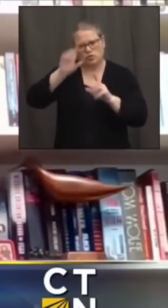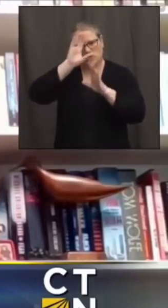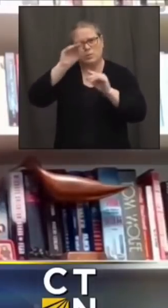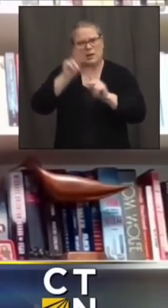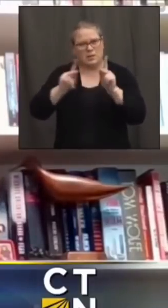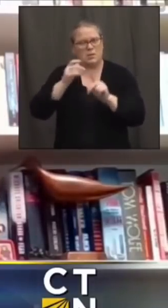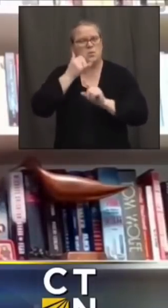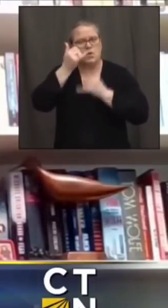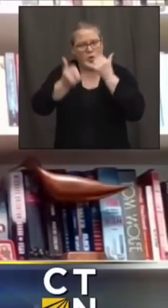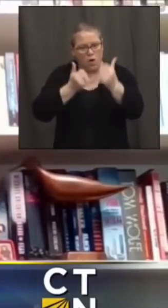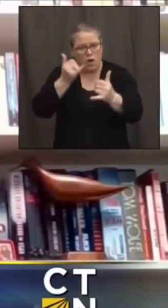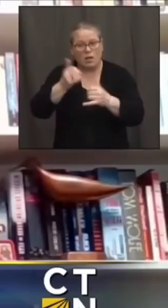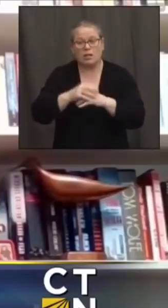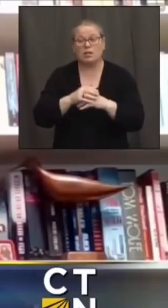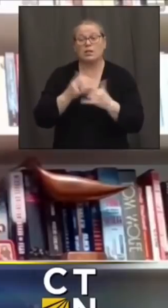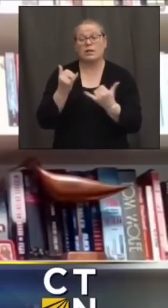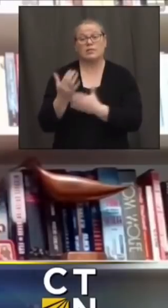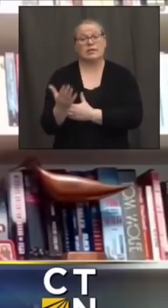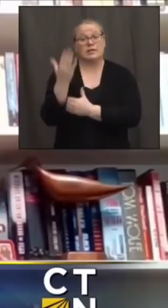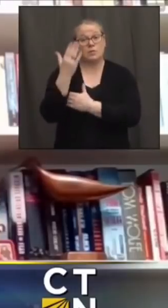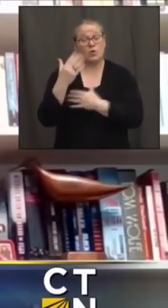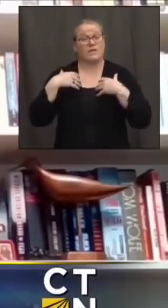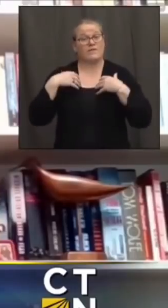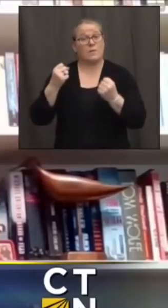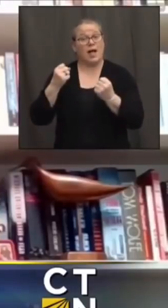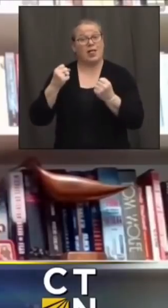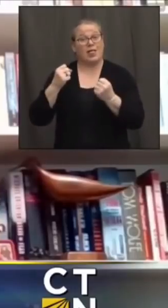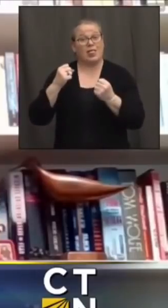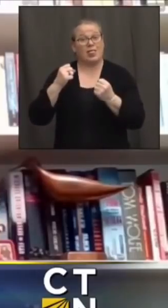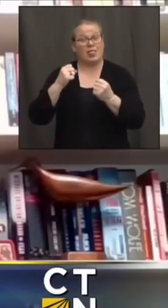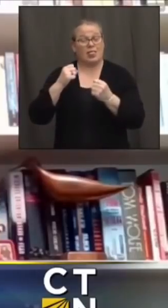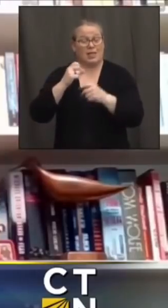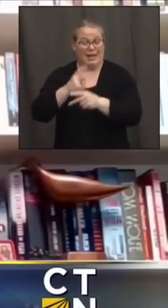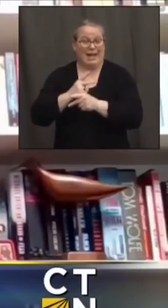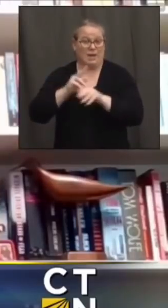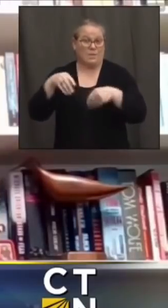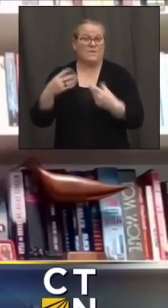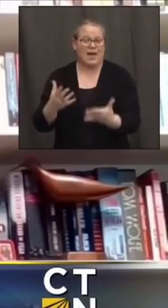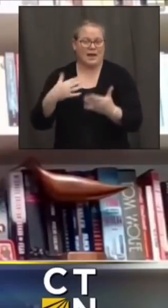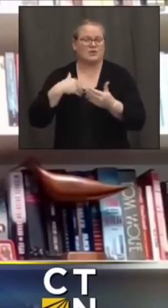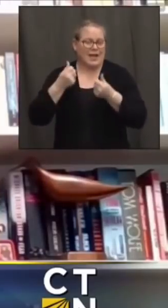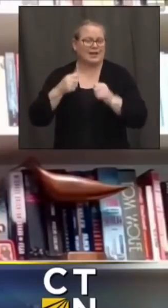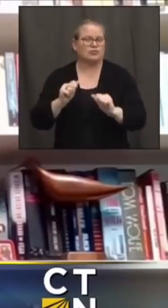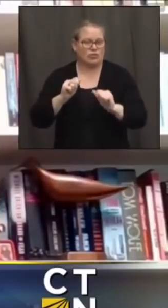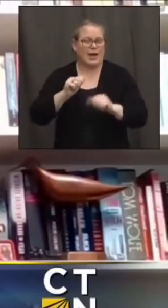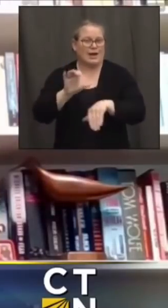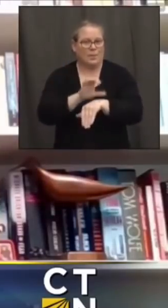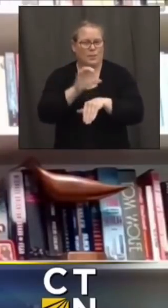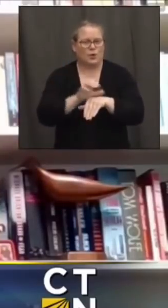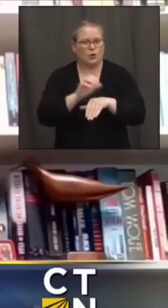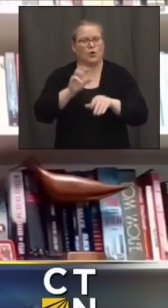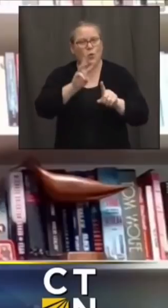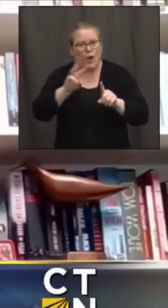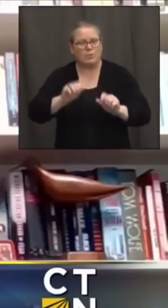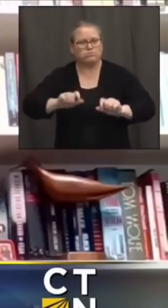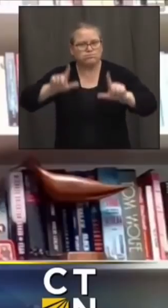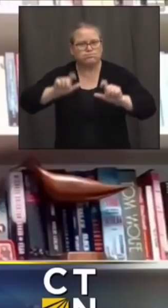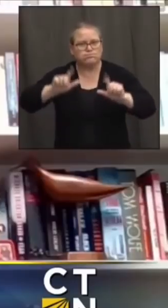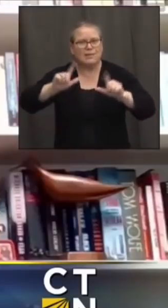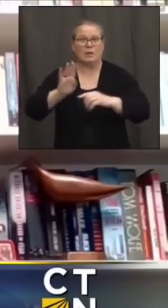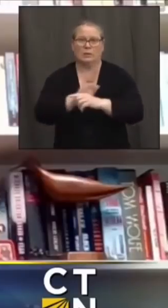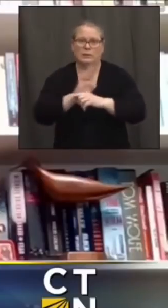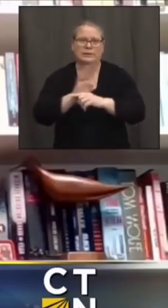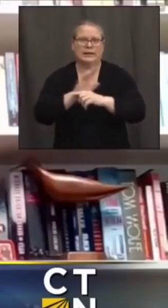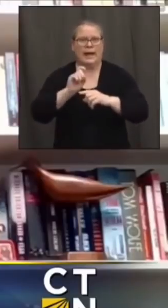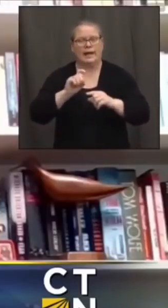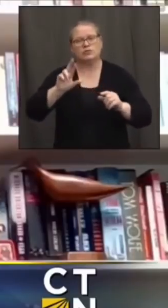of websites this morning from healthcare providers they were busy i had to hit refresh a couple of times so we know that there's a lot of volume i i just encourage